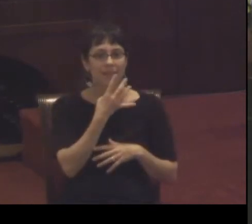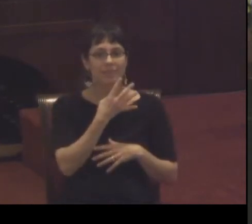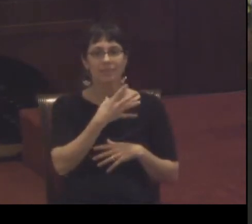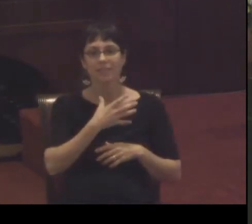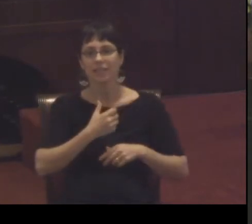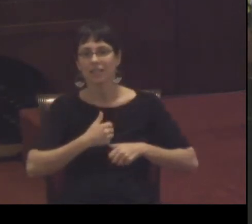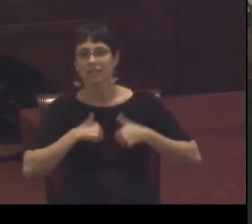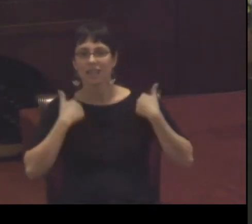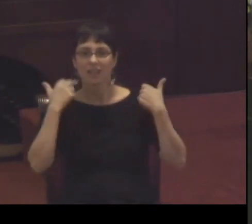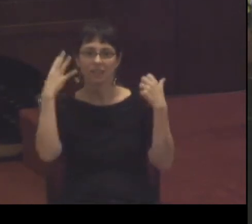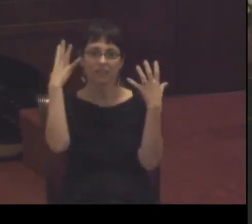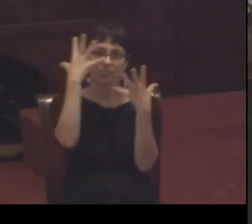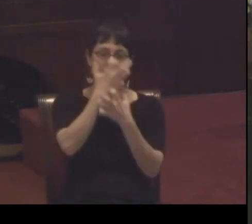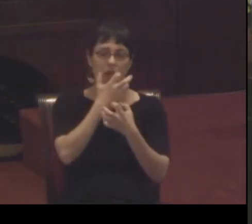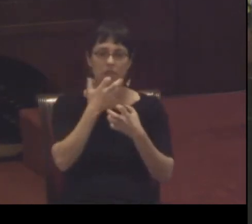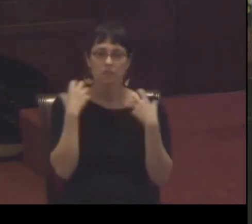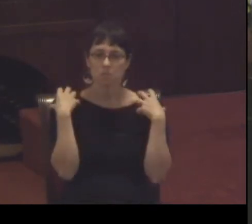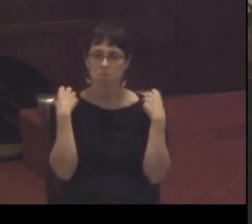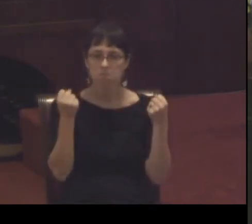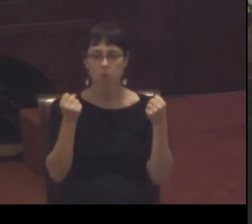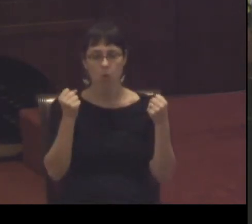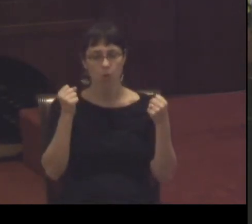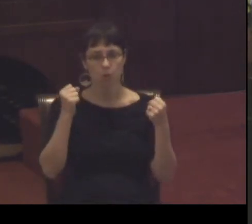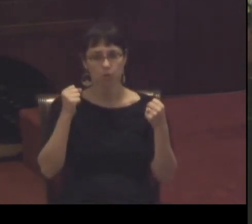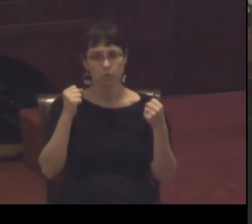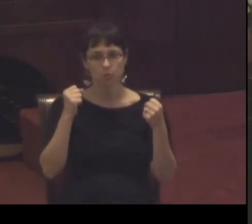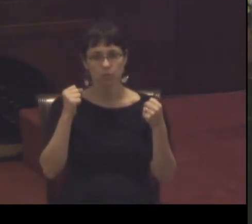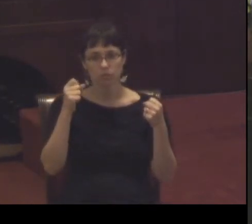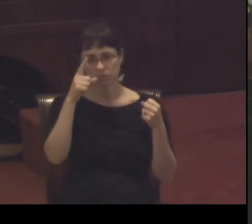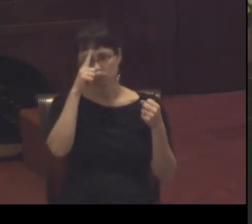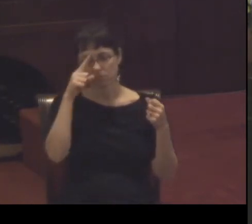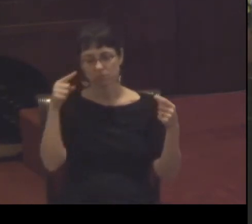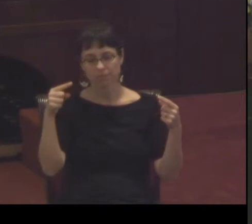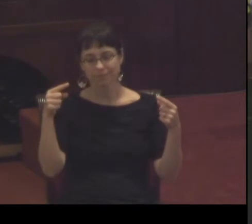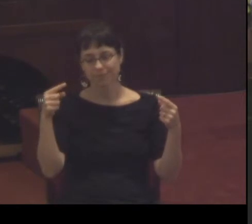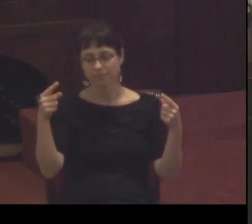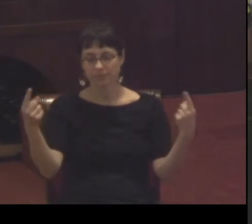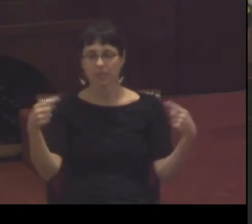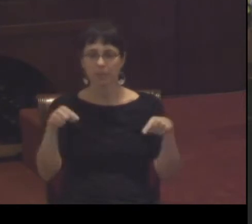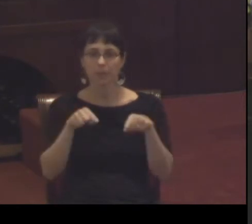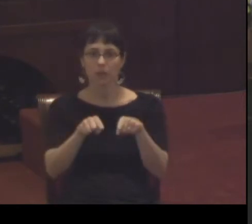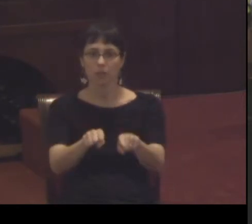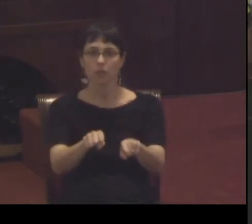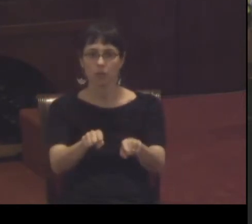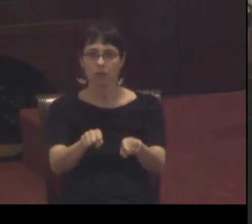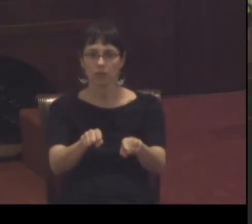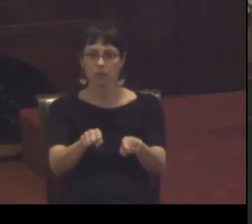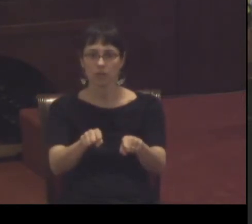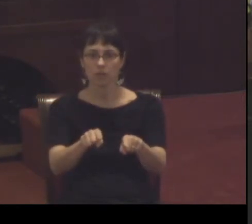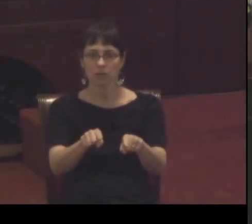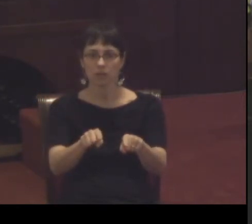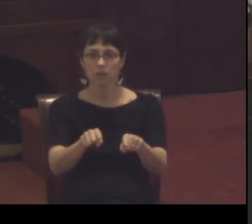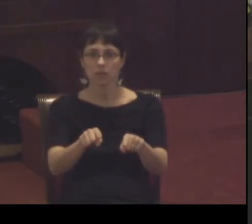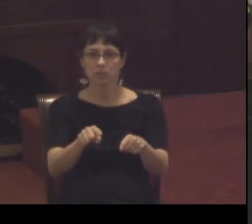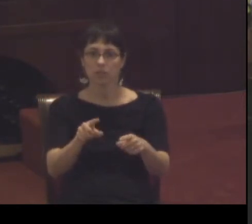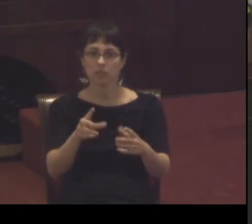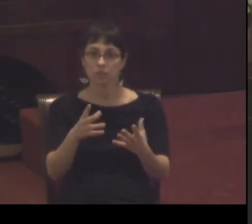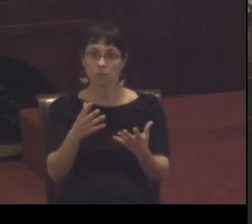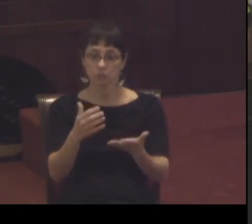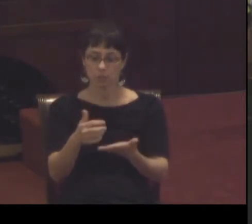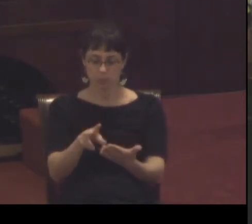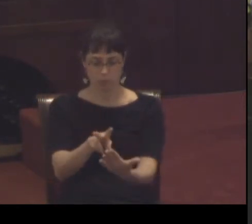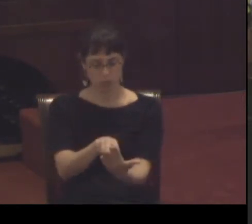bold uses of metaphor that we're going to see over and over again to tap into the deepest longings of the heart